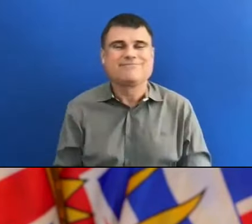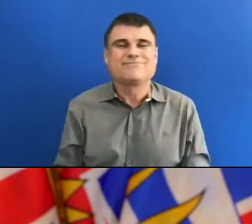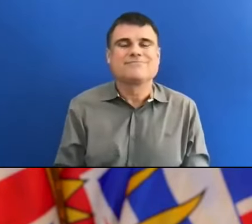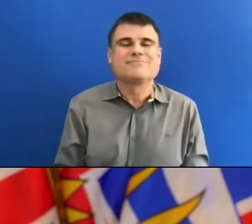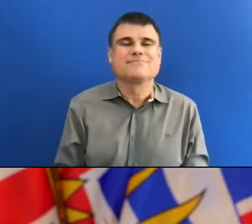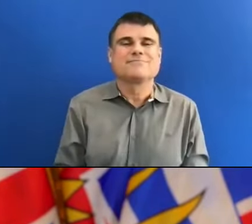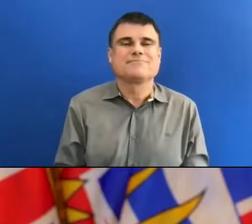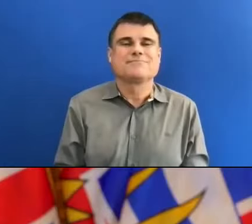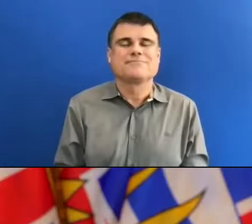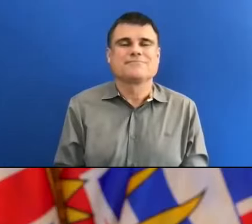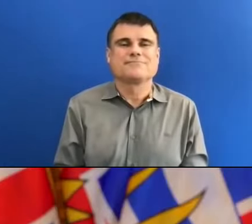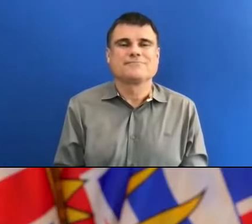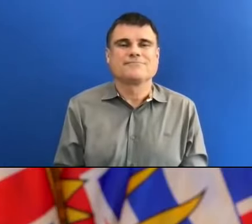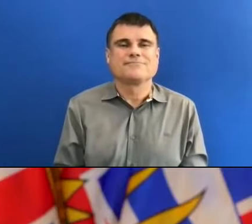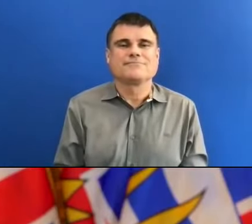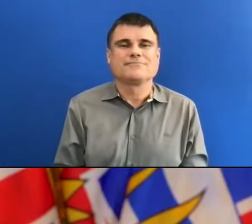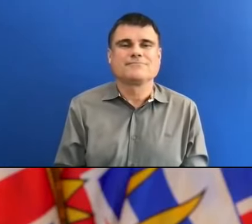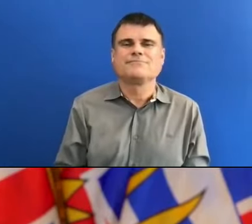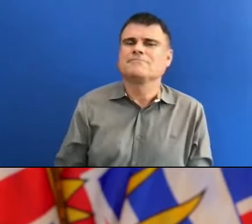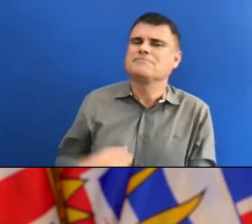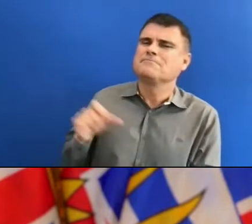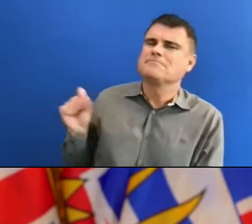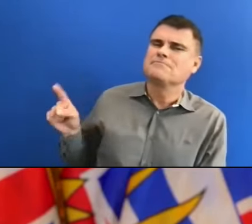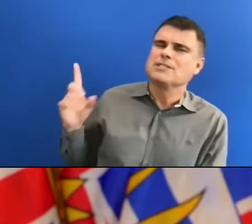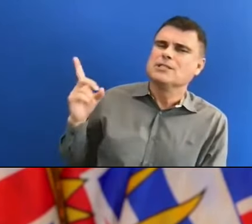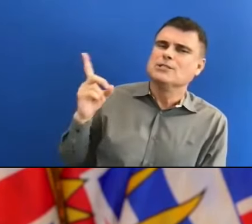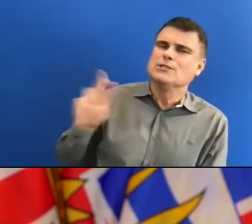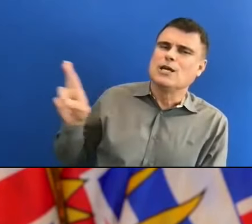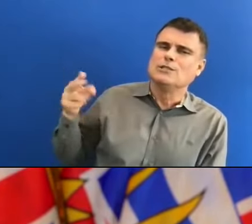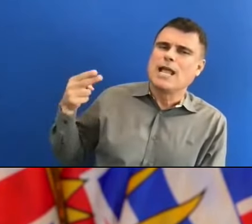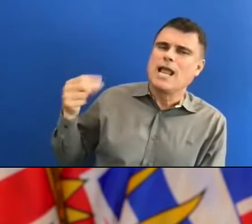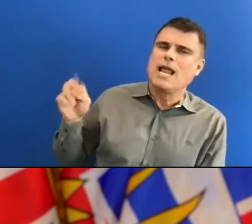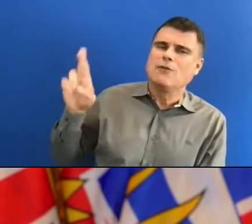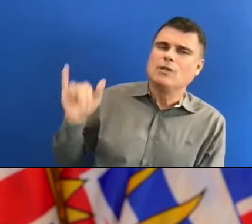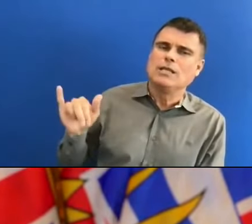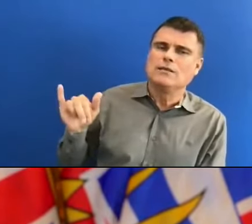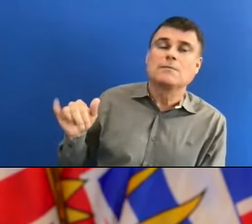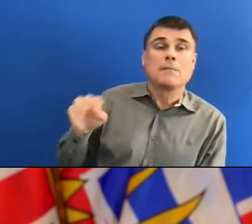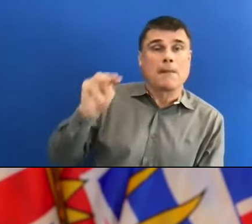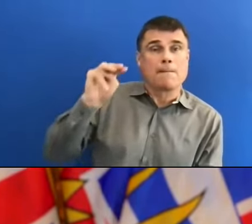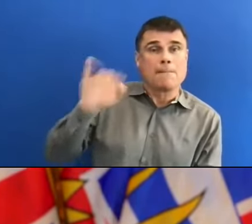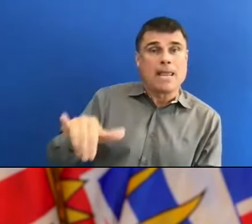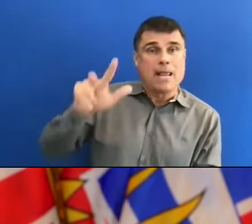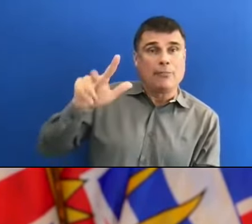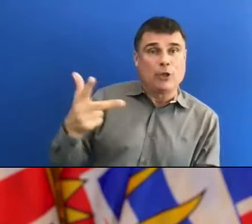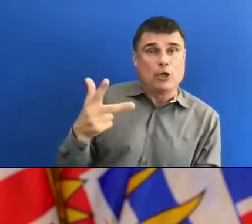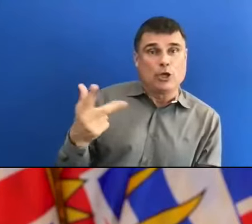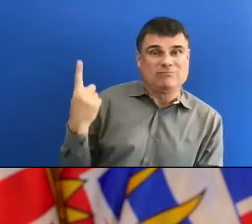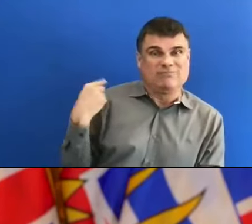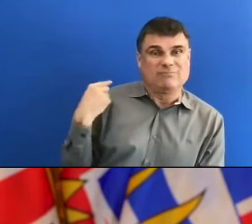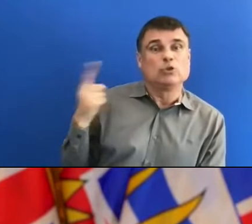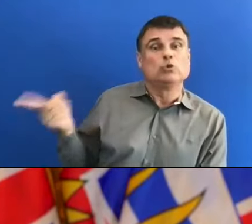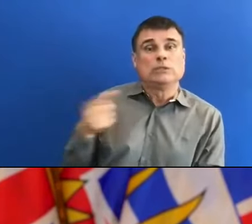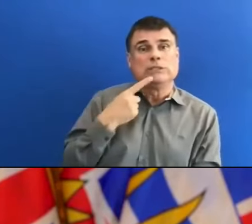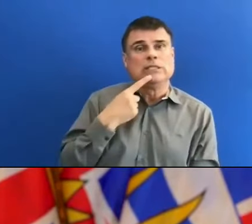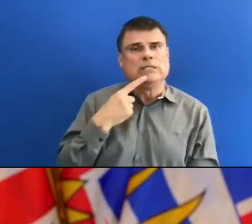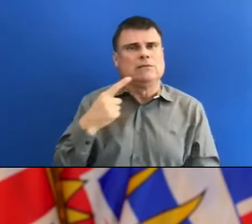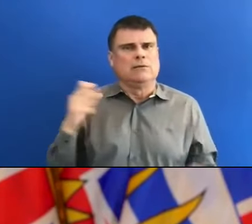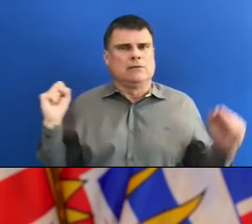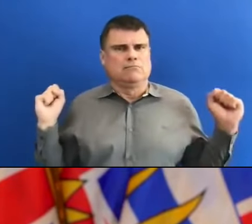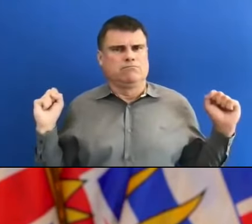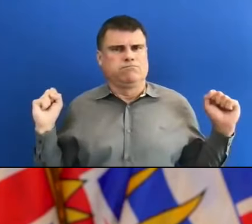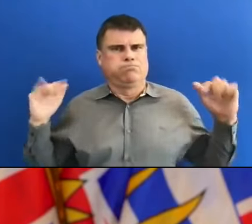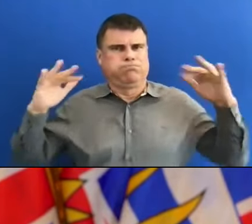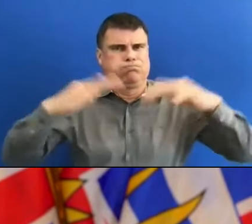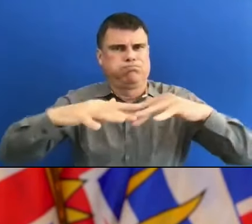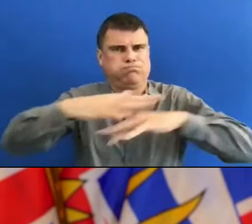Dr. Henry, I just wanted to ask you, back on May 3rd, you said that large outdoor gatherings would not be possible this year. Obviously, this is a big